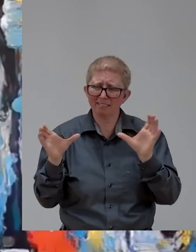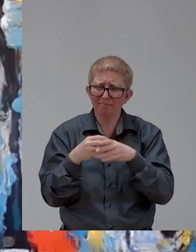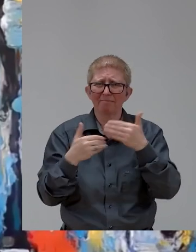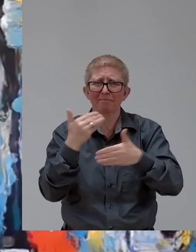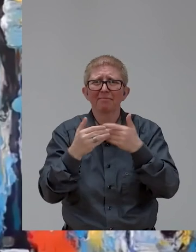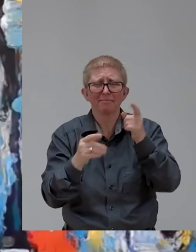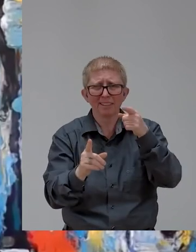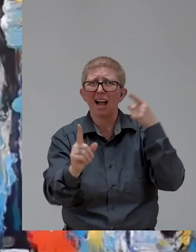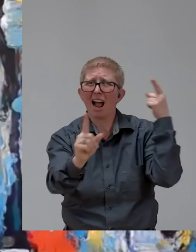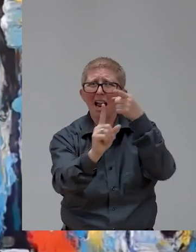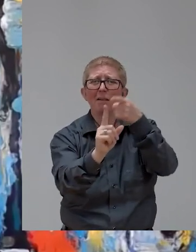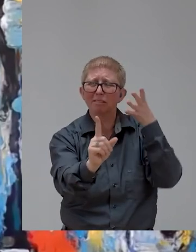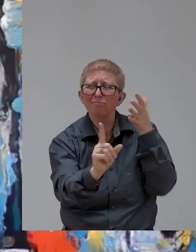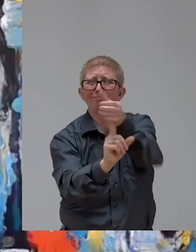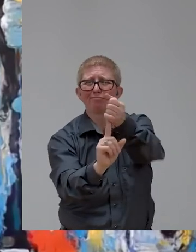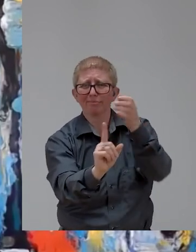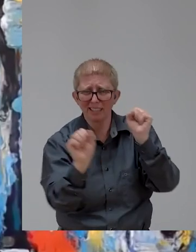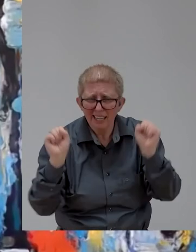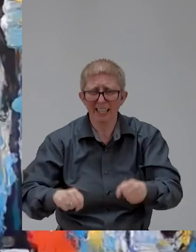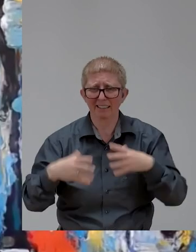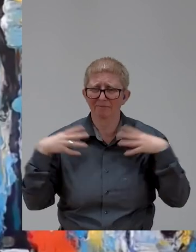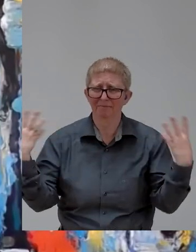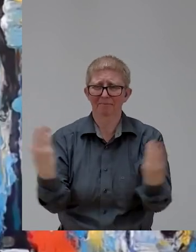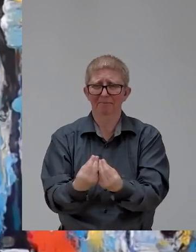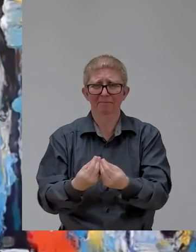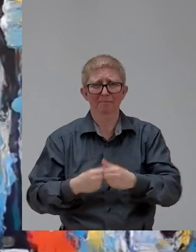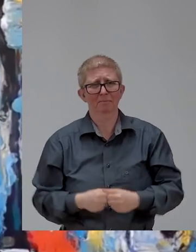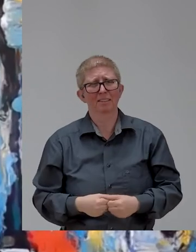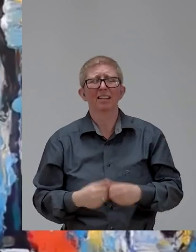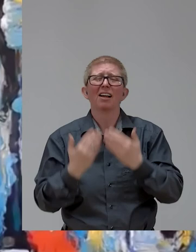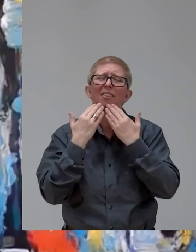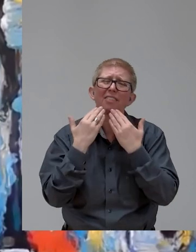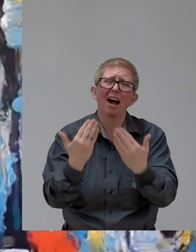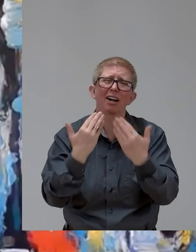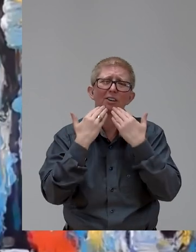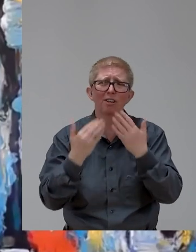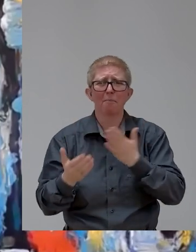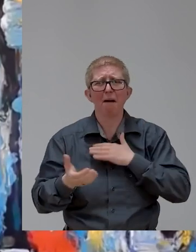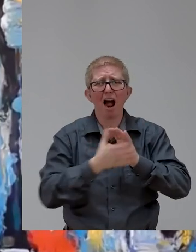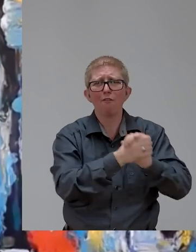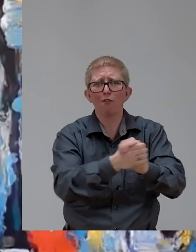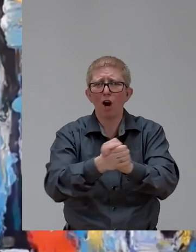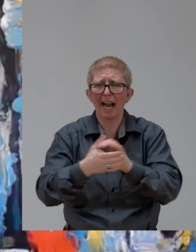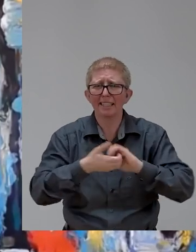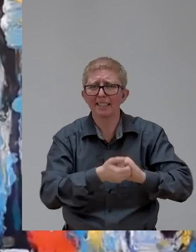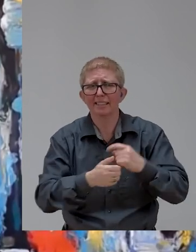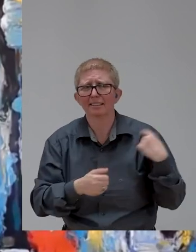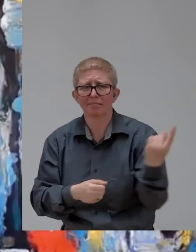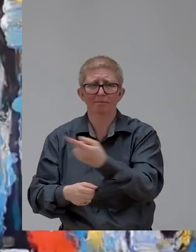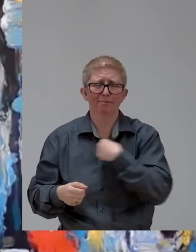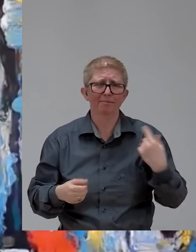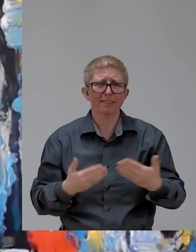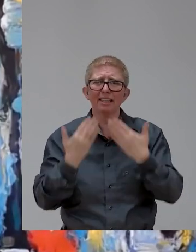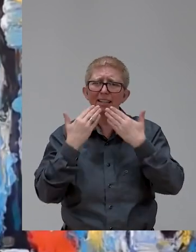very, very much for my amazing friends. Thank you for being my friends and for inspiring us all and helping us